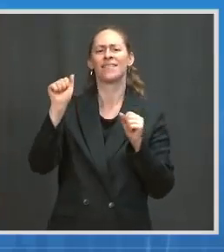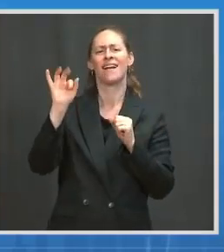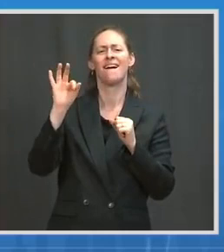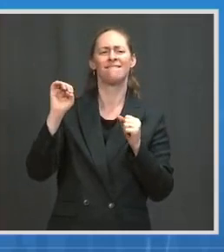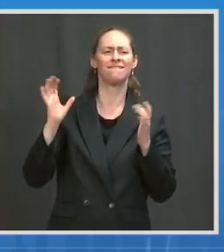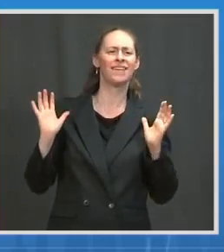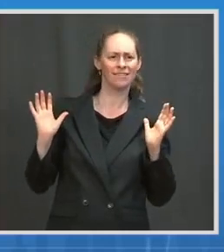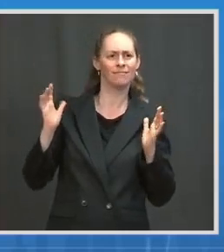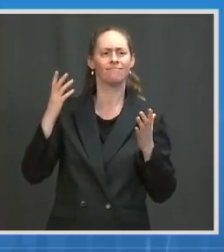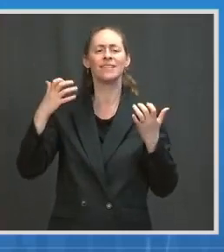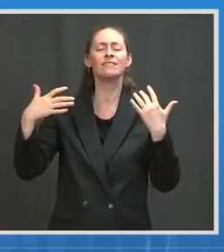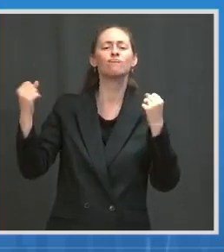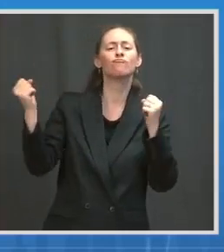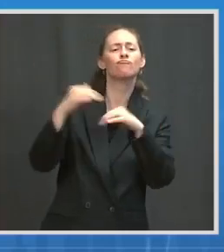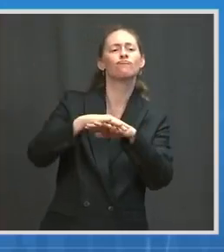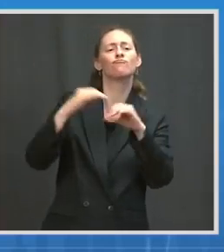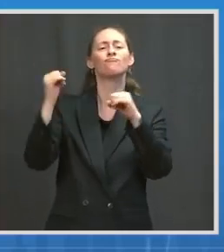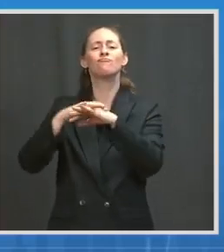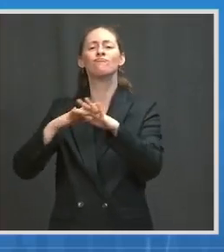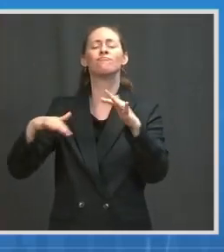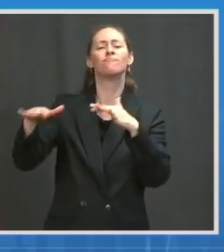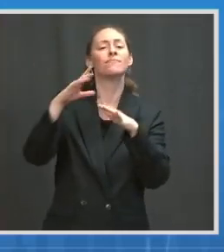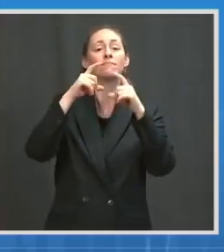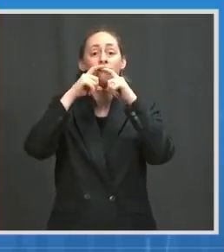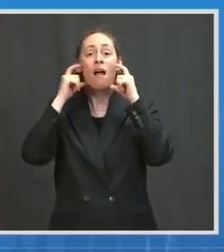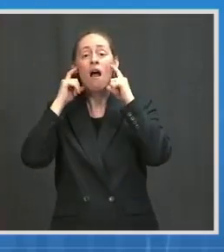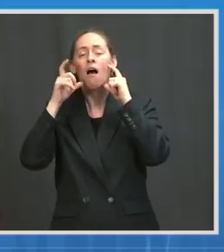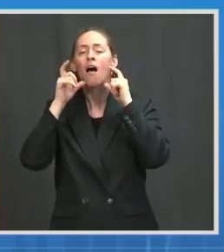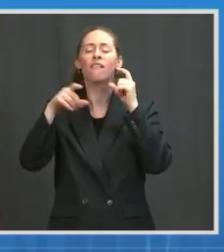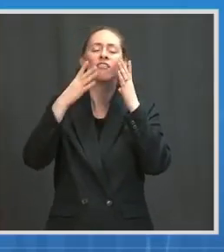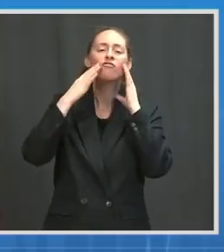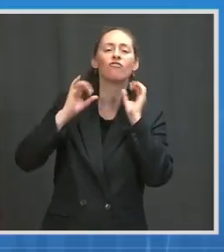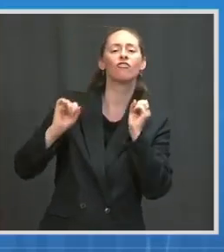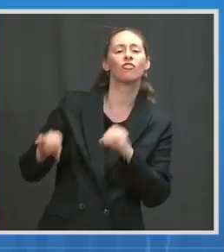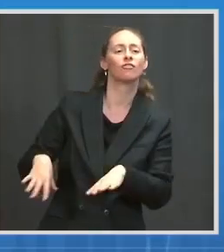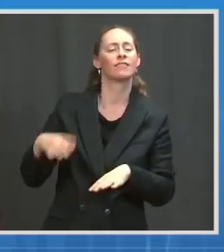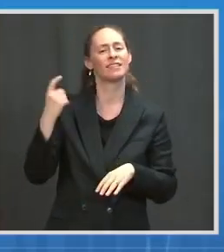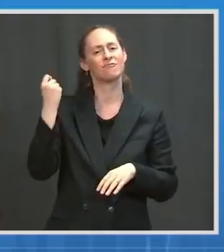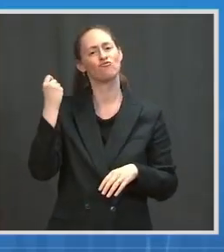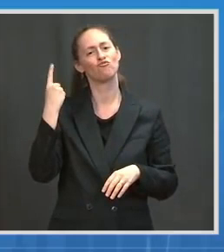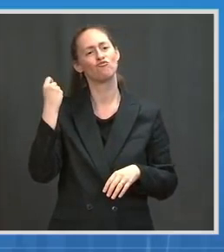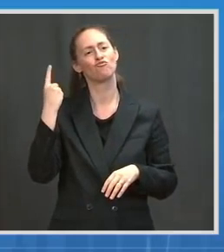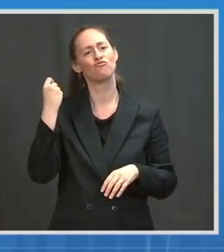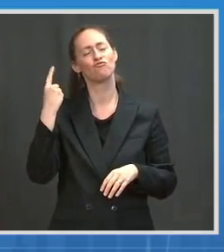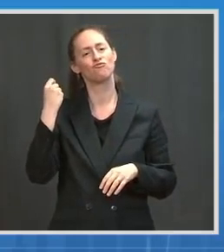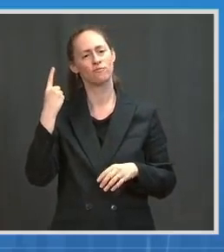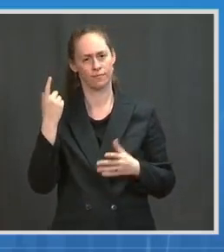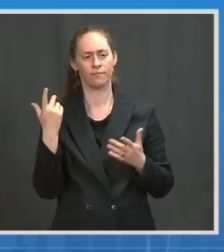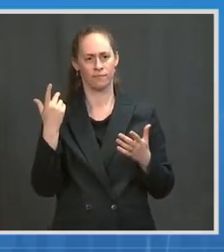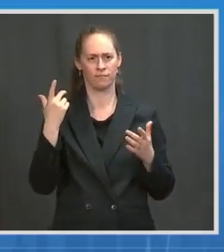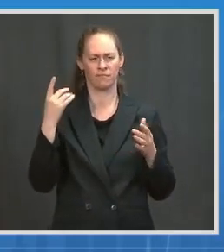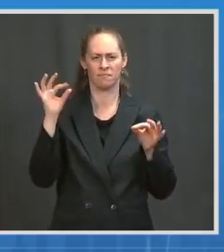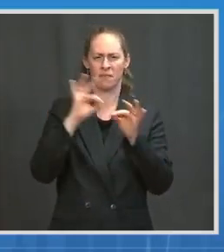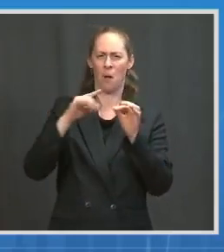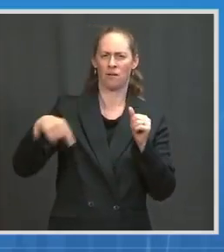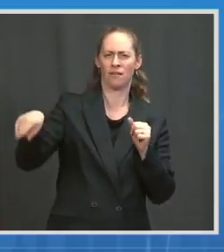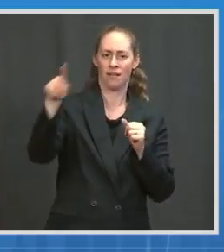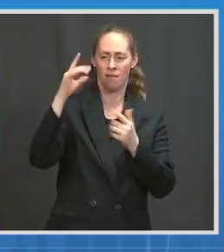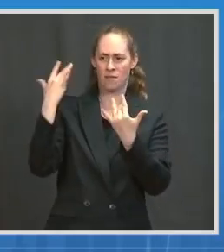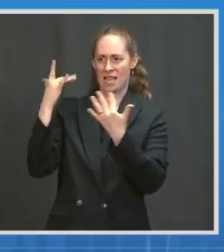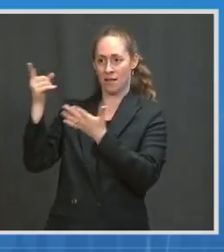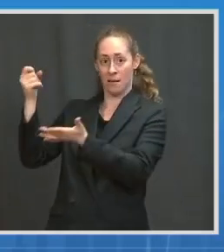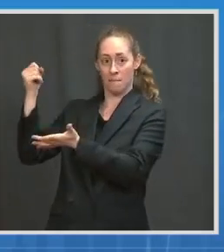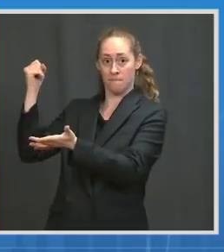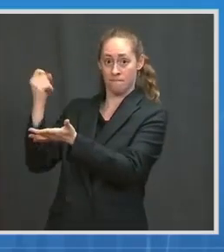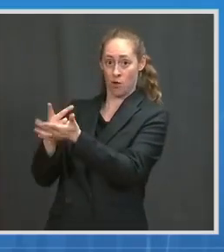Vaccinations are the best answer. So, we are prepared to move as quickly as we can after any kind of authorization. In